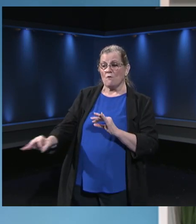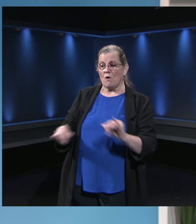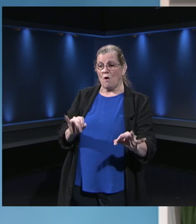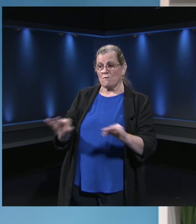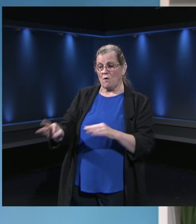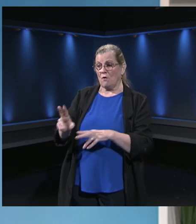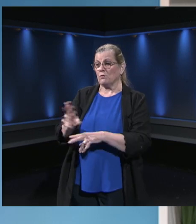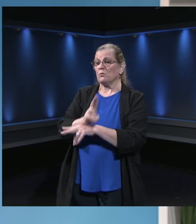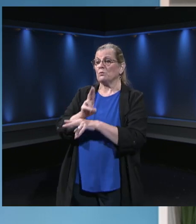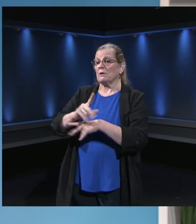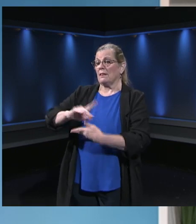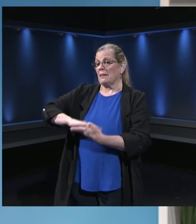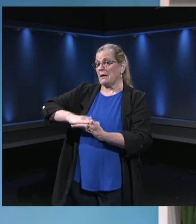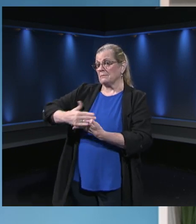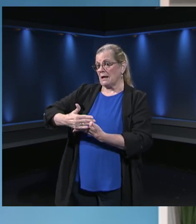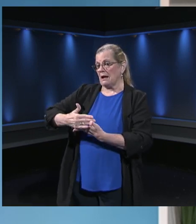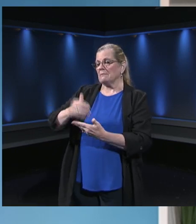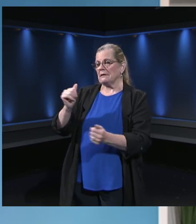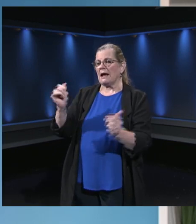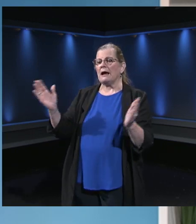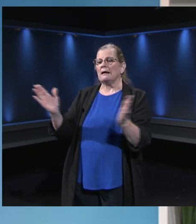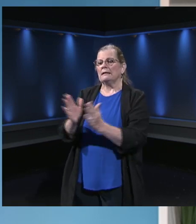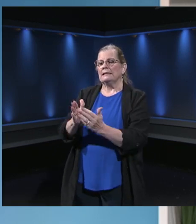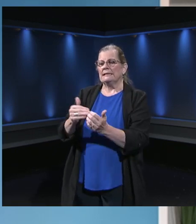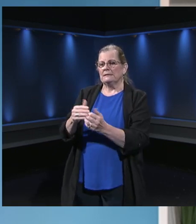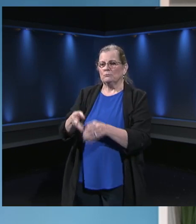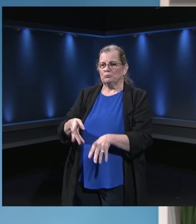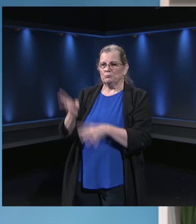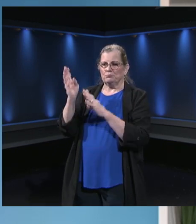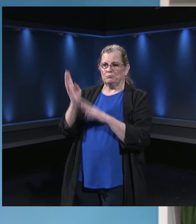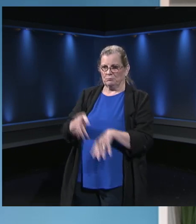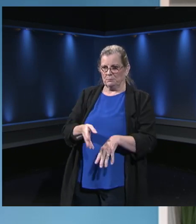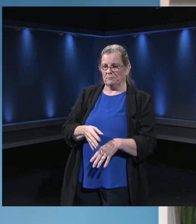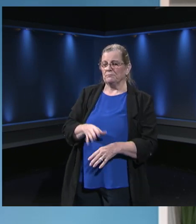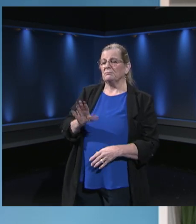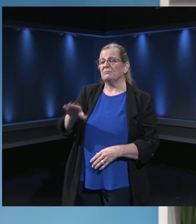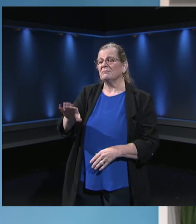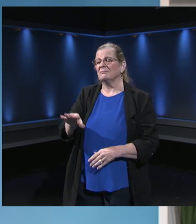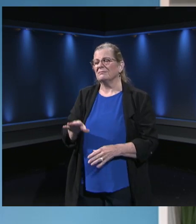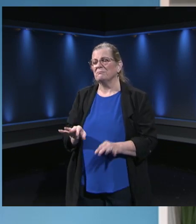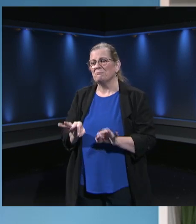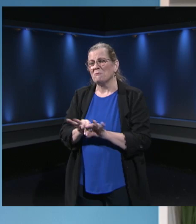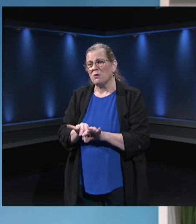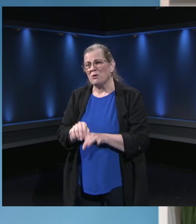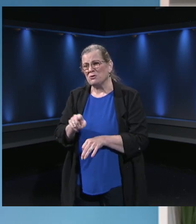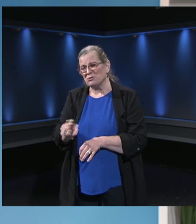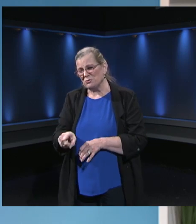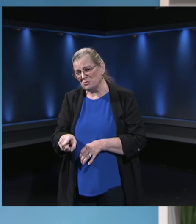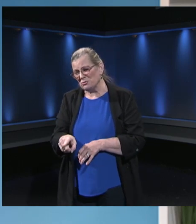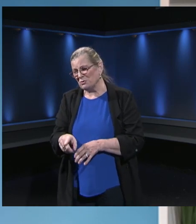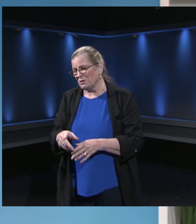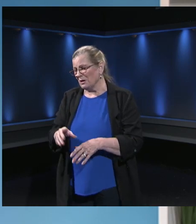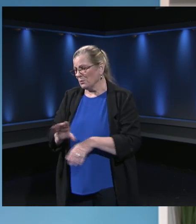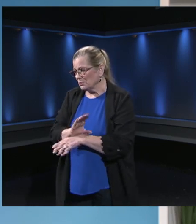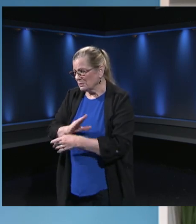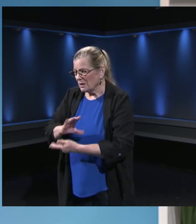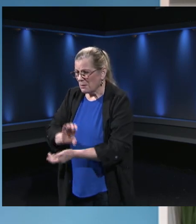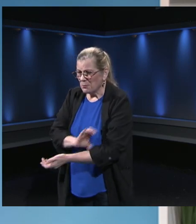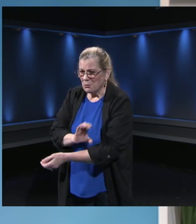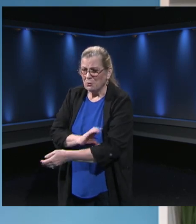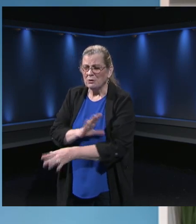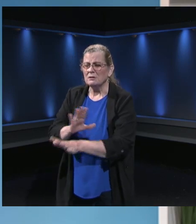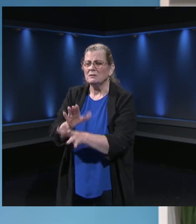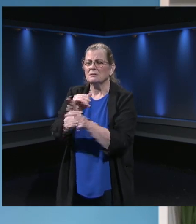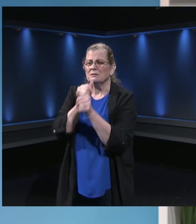final thing I would say is be patient. This is new for you. It's new for your children. It's new for us. And